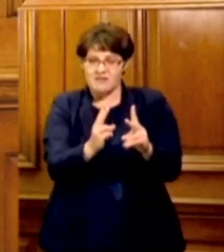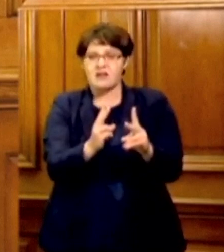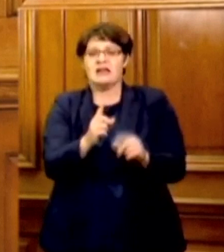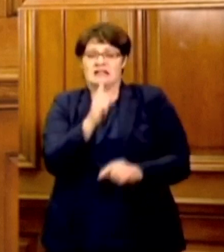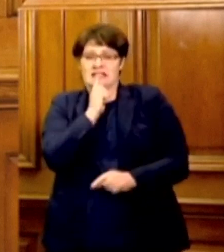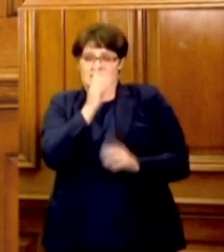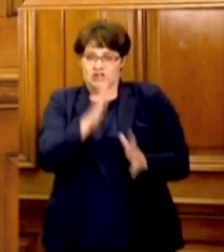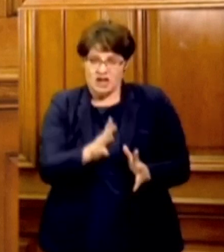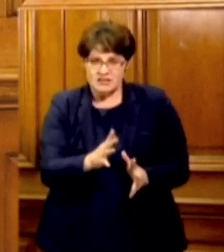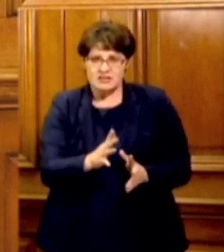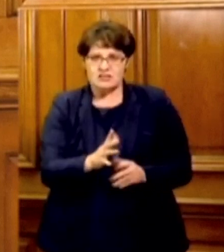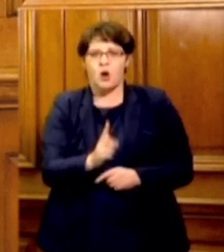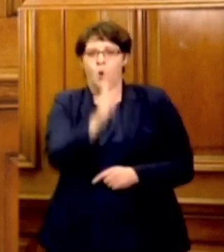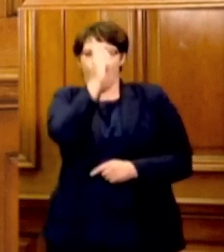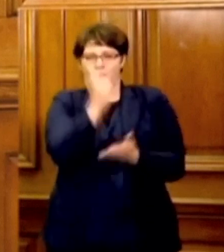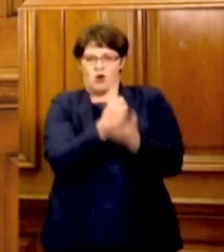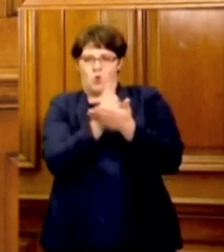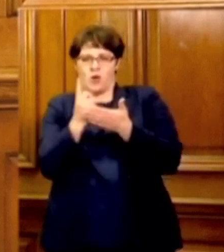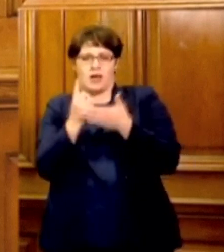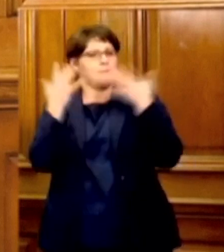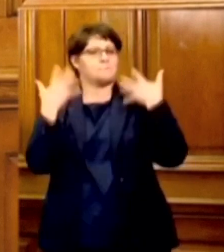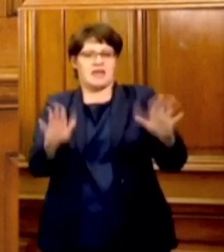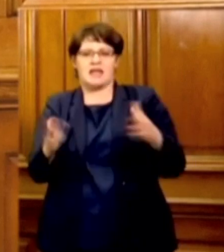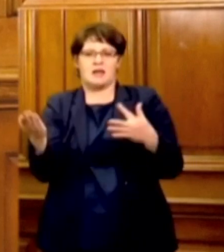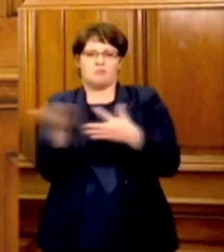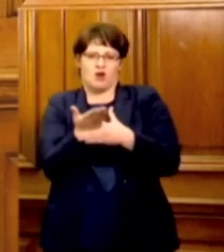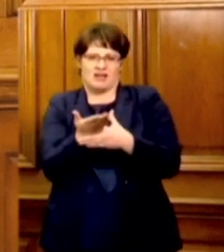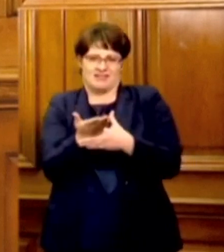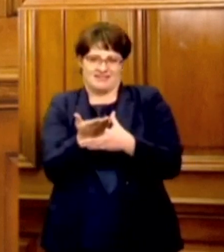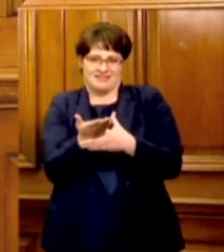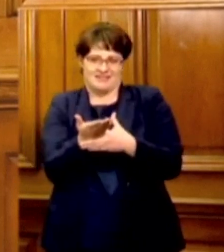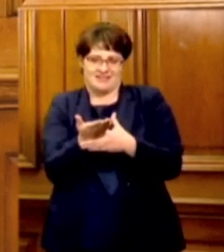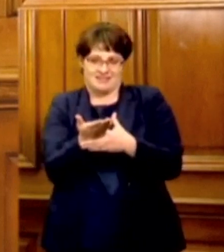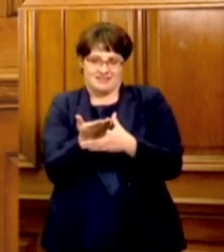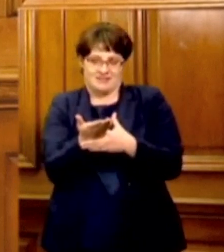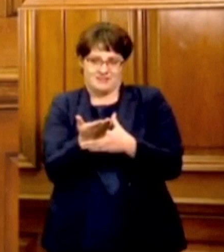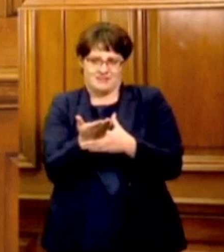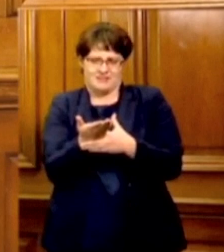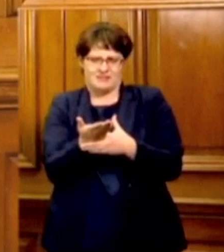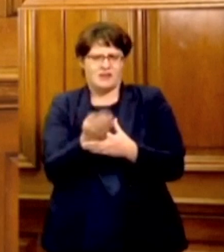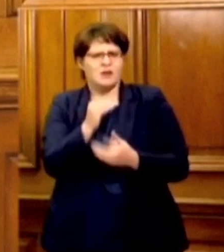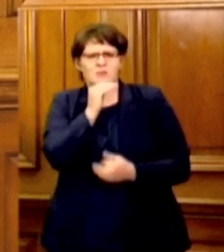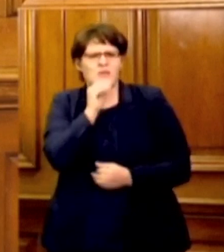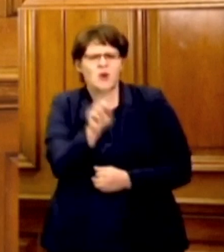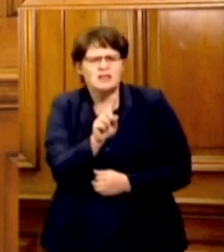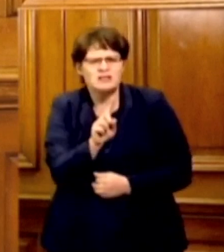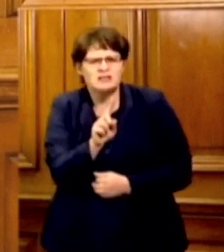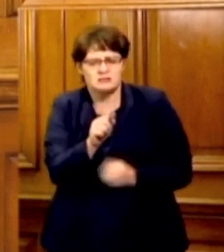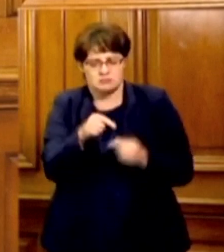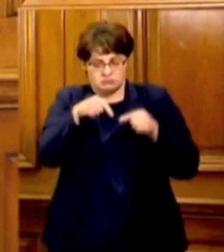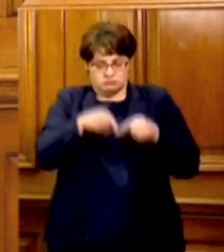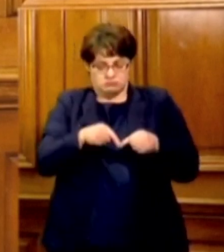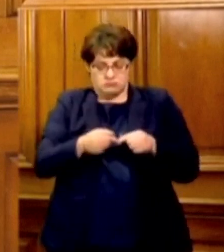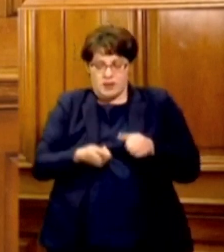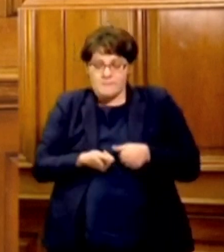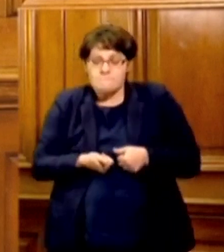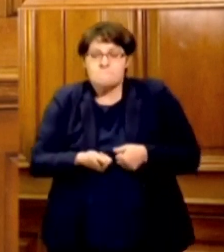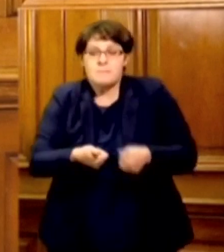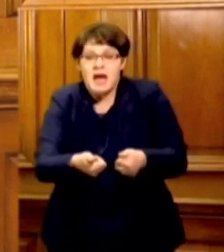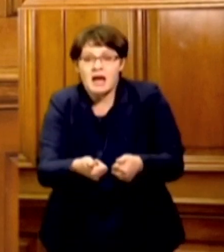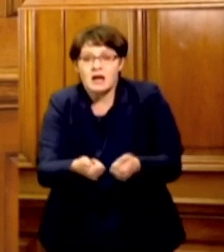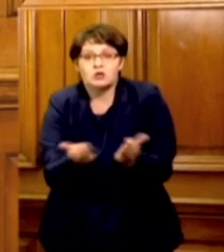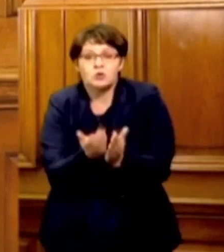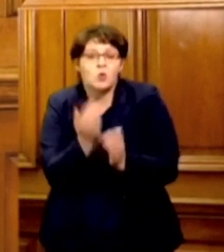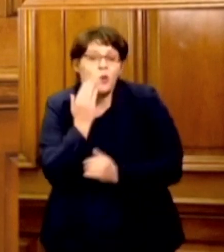teachers will only take a one-week break, from now returning to school